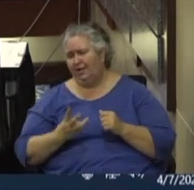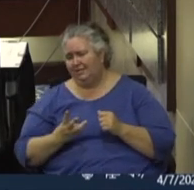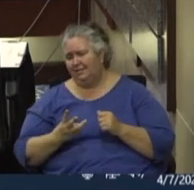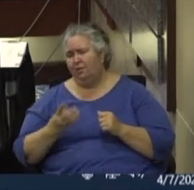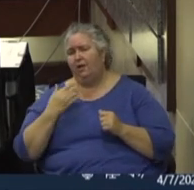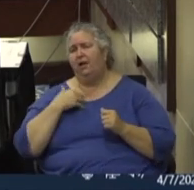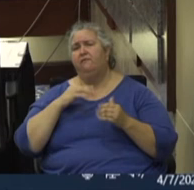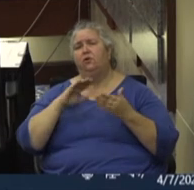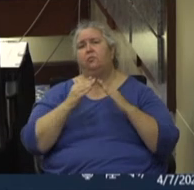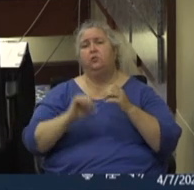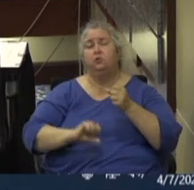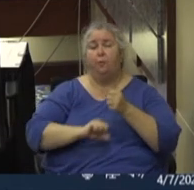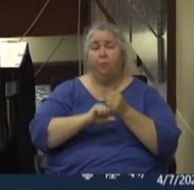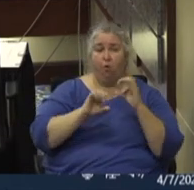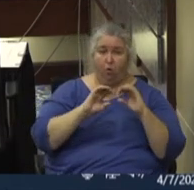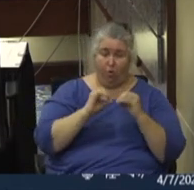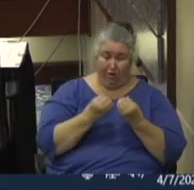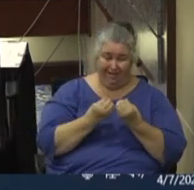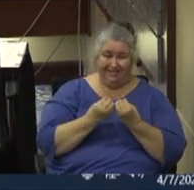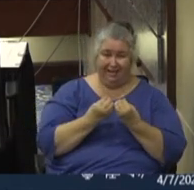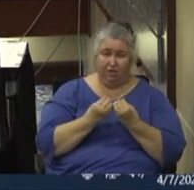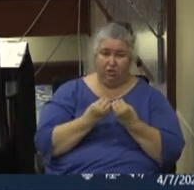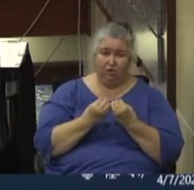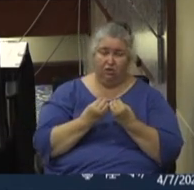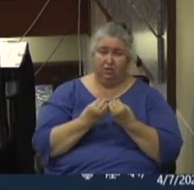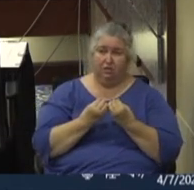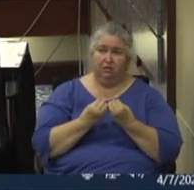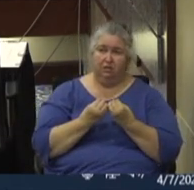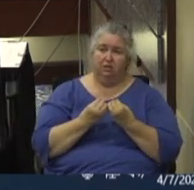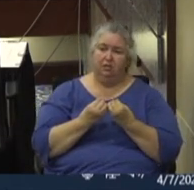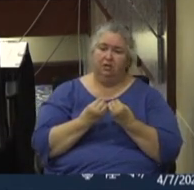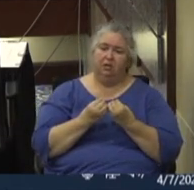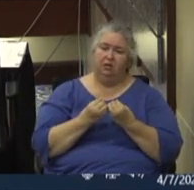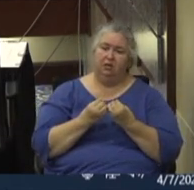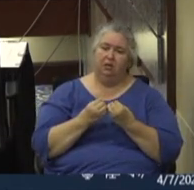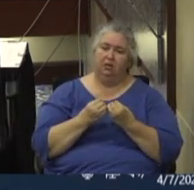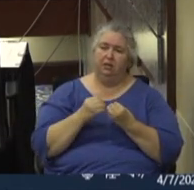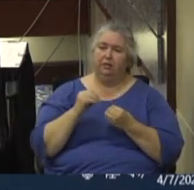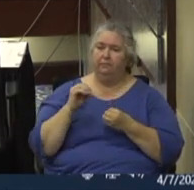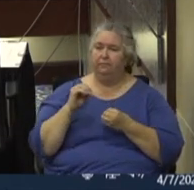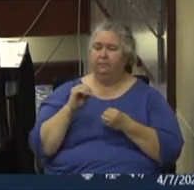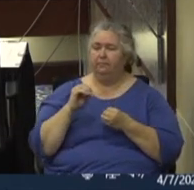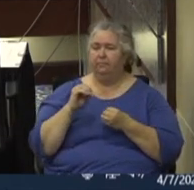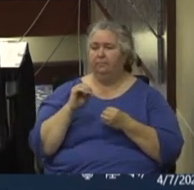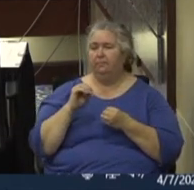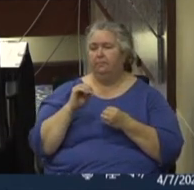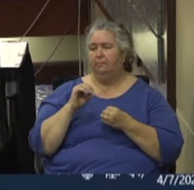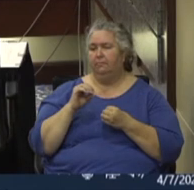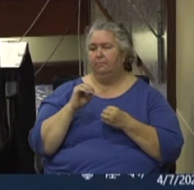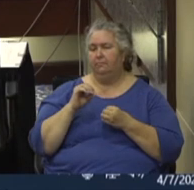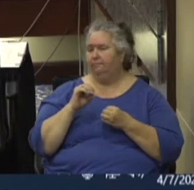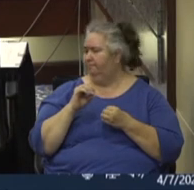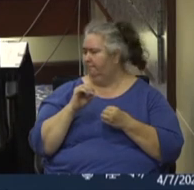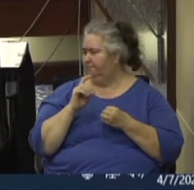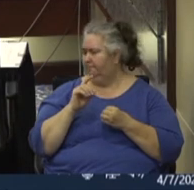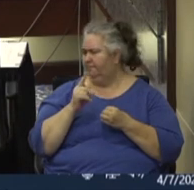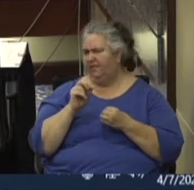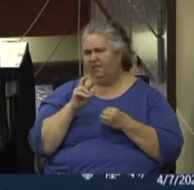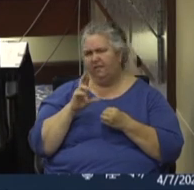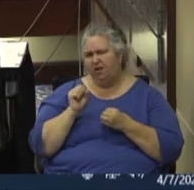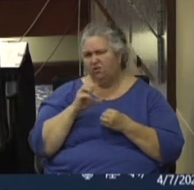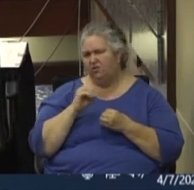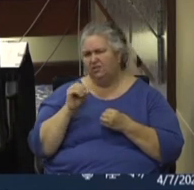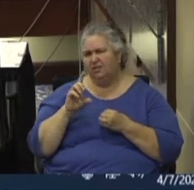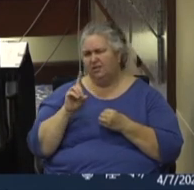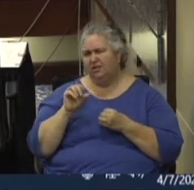a community support organization that are funders and donors, and we have a faith leaders call. And those are, uh,